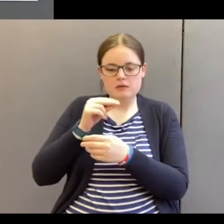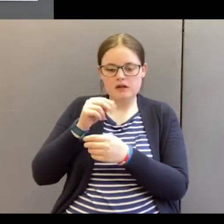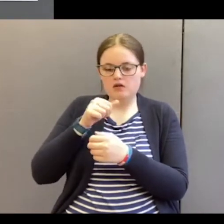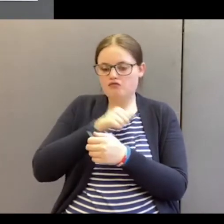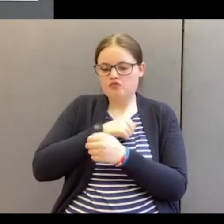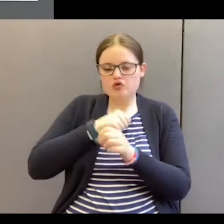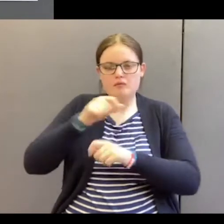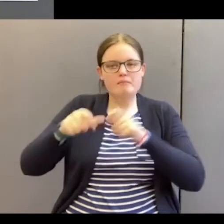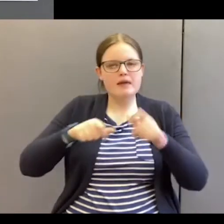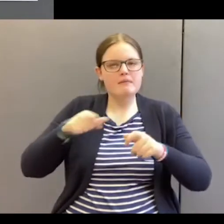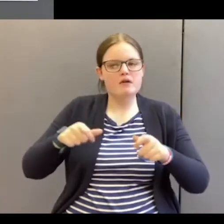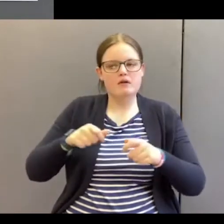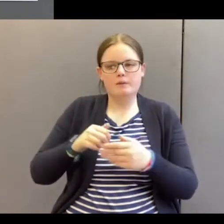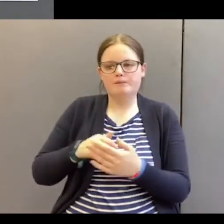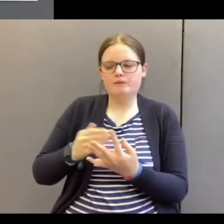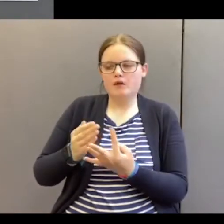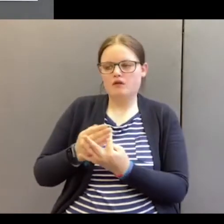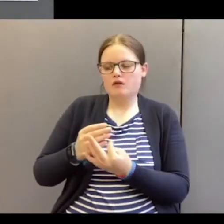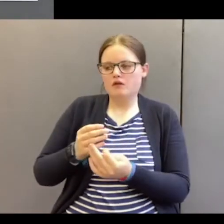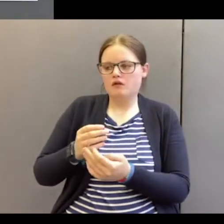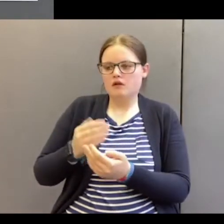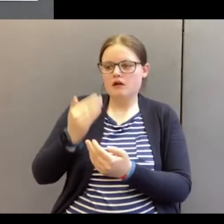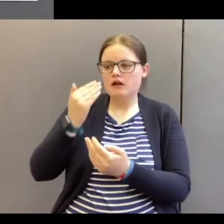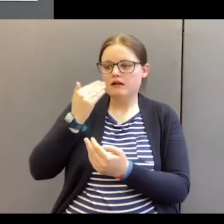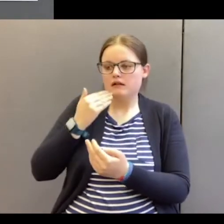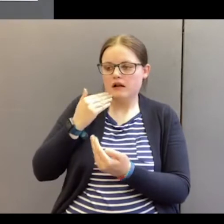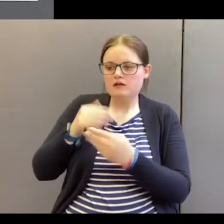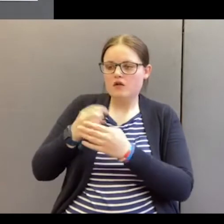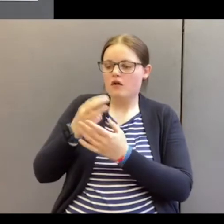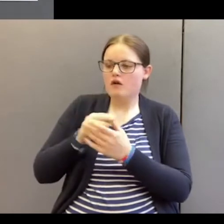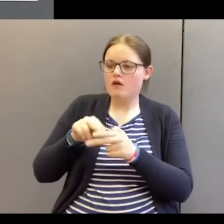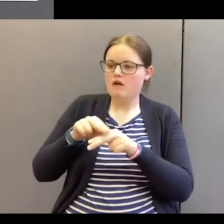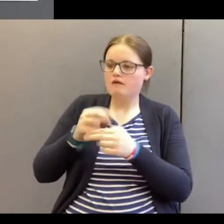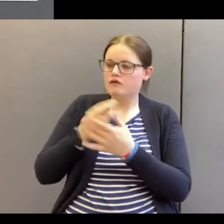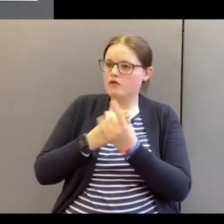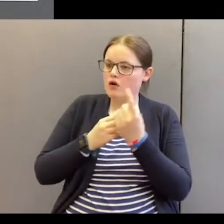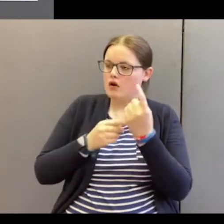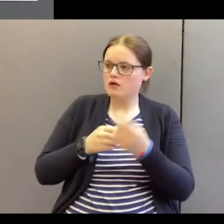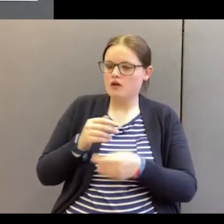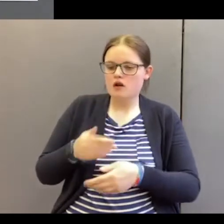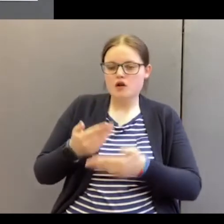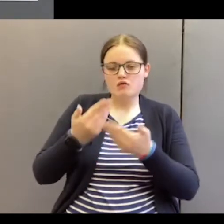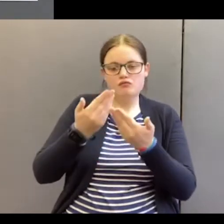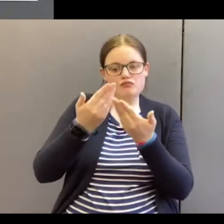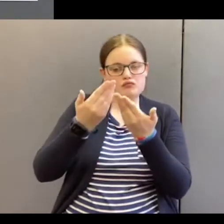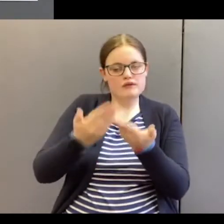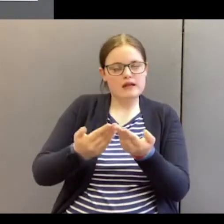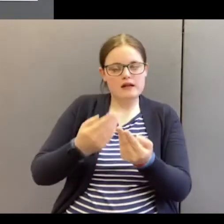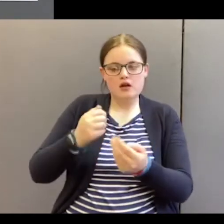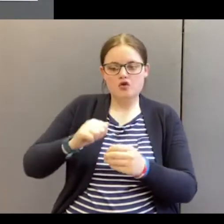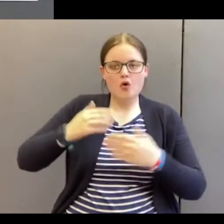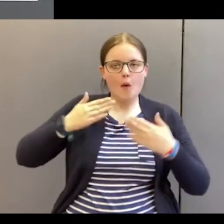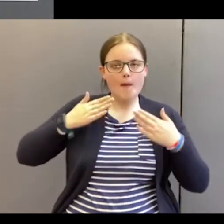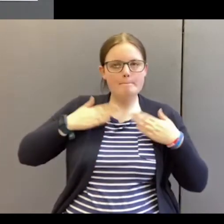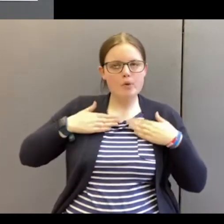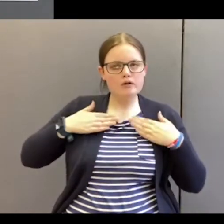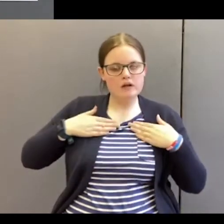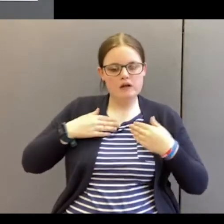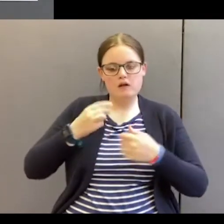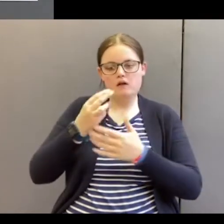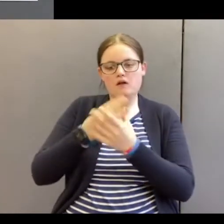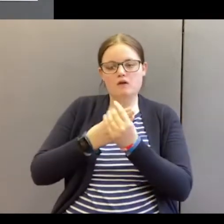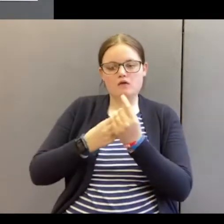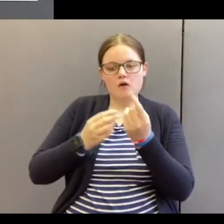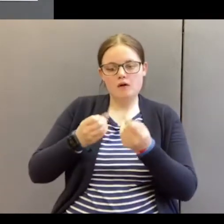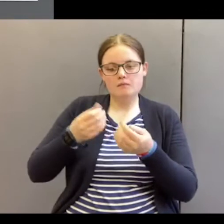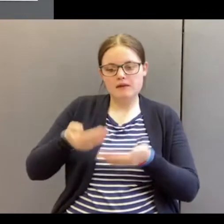By the mercies, by the kindness of God, present your bodies. God has given you